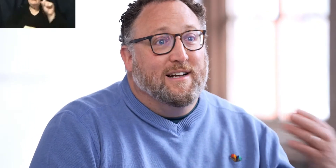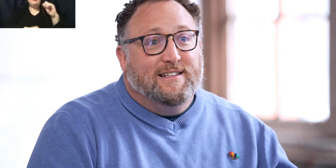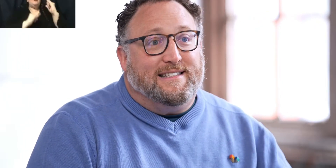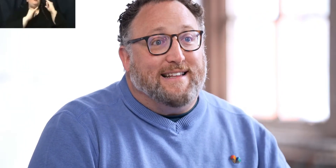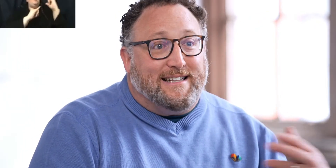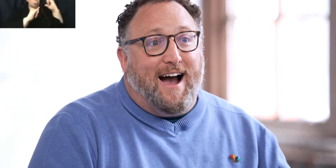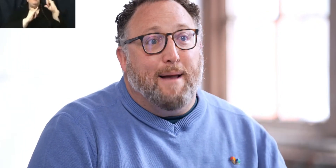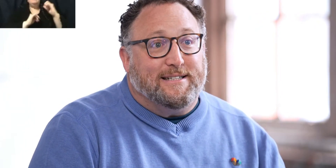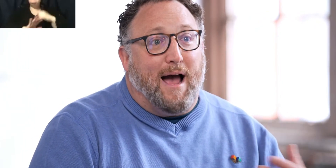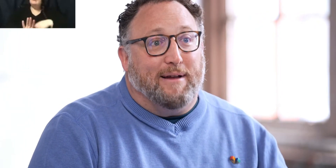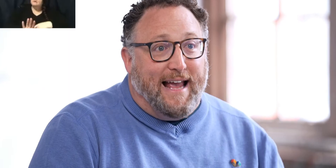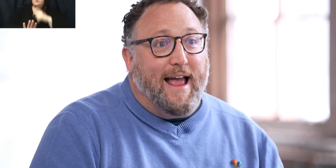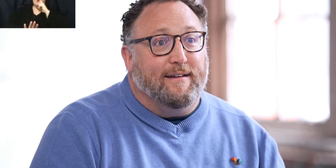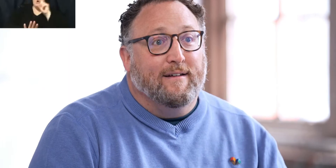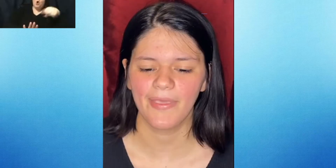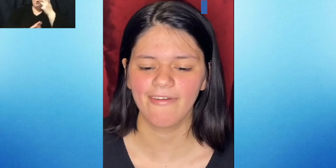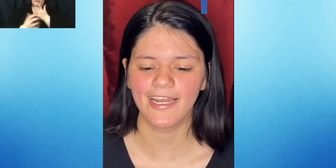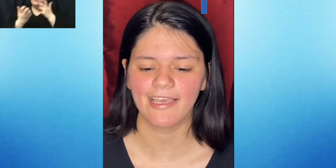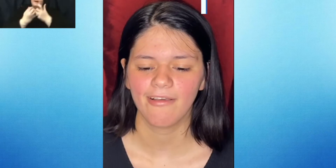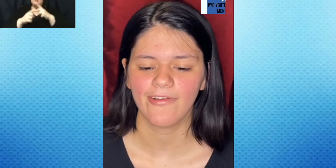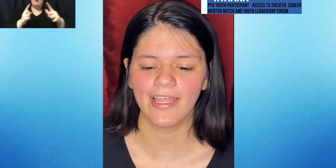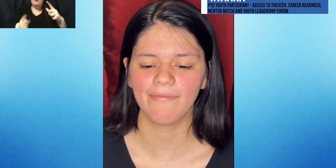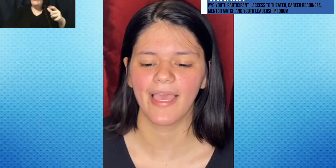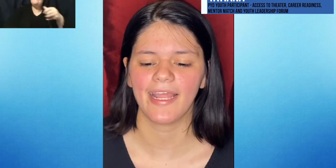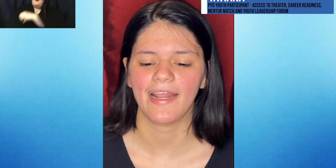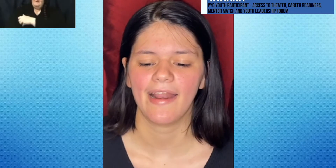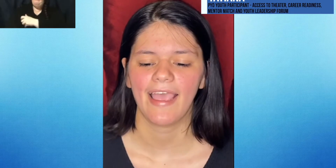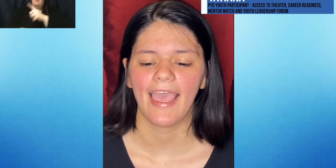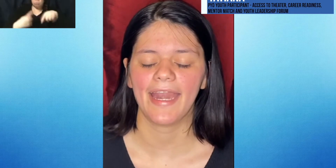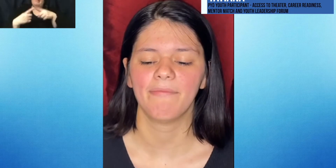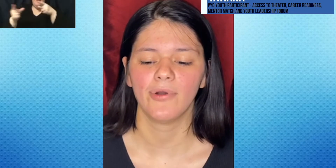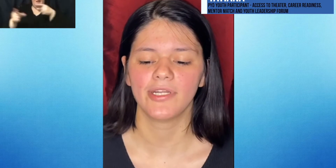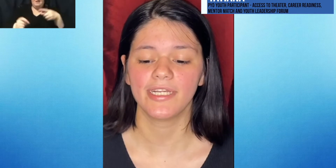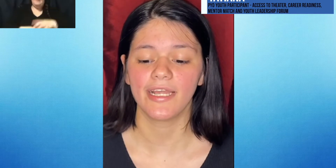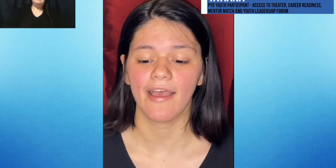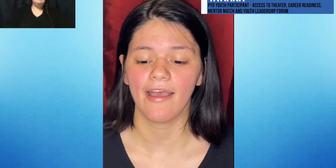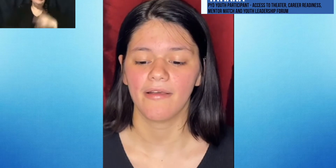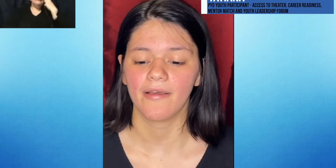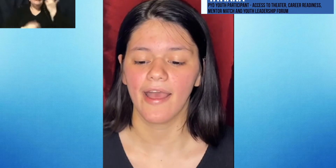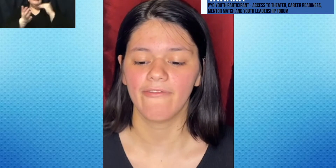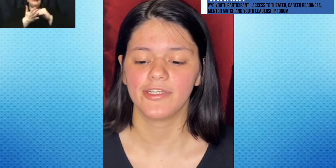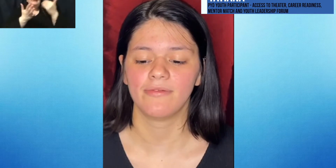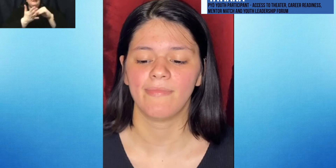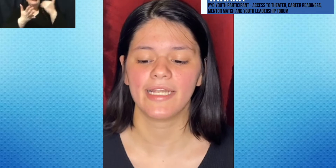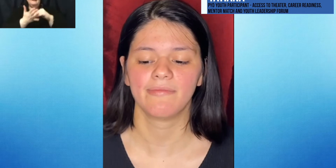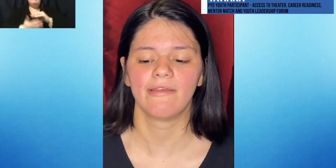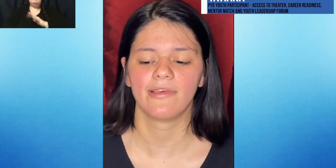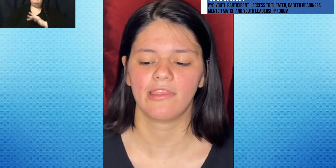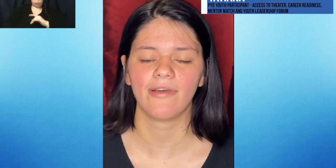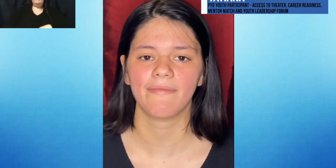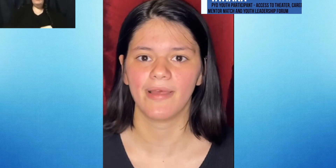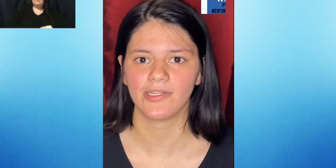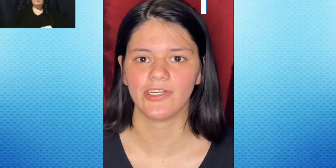just seen that time and time again. PYD really made an important effort to match me